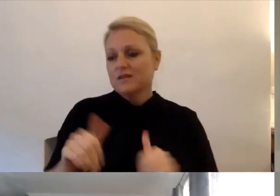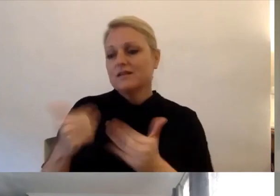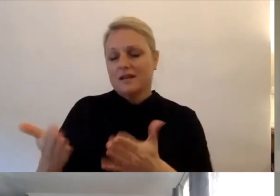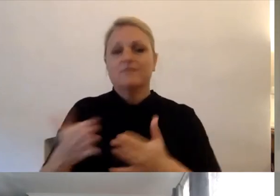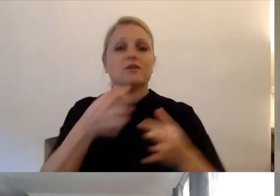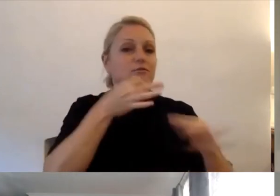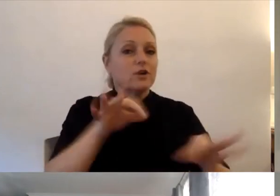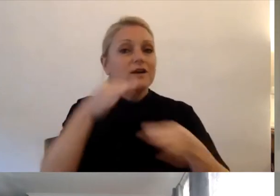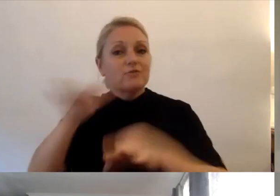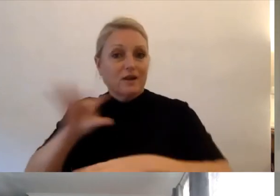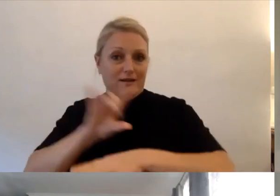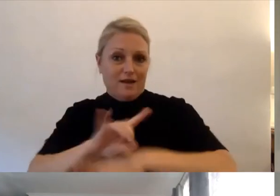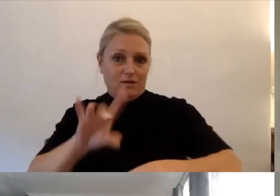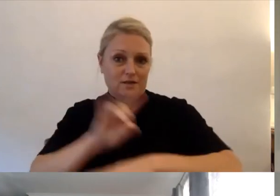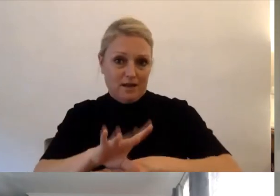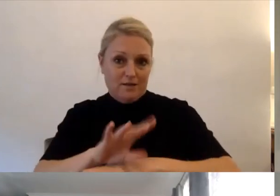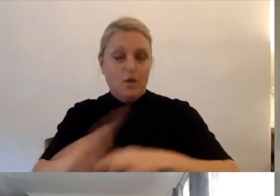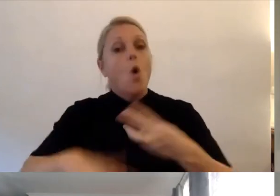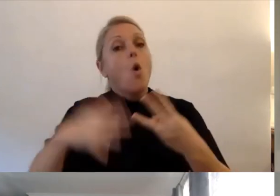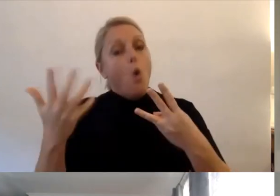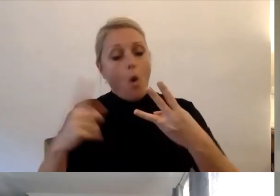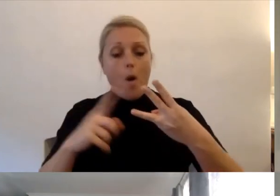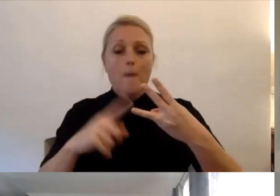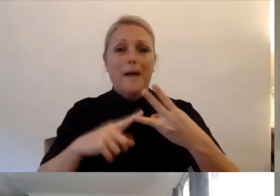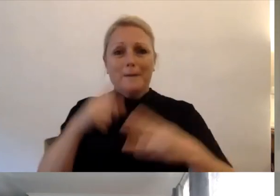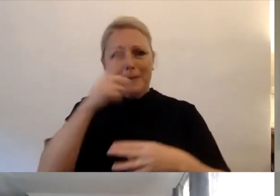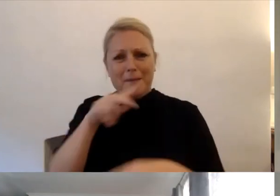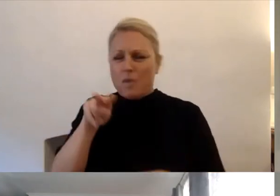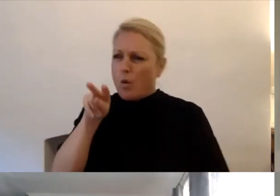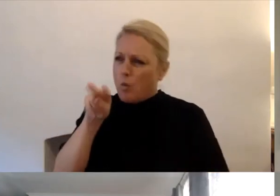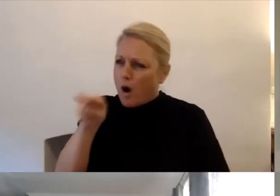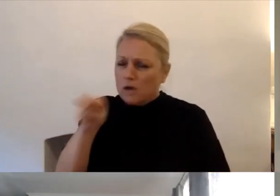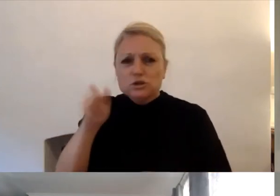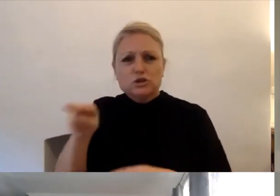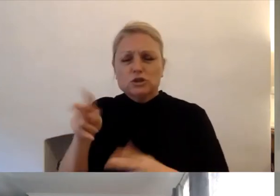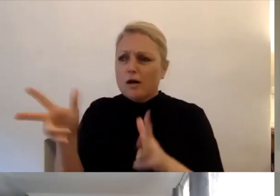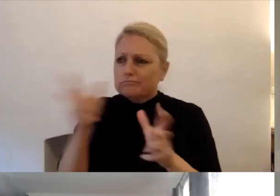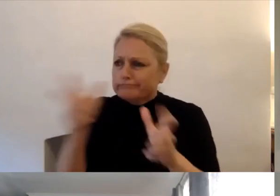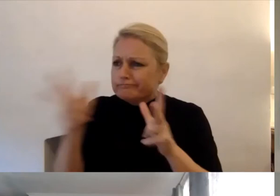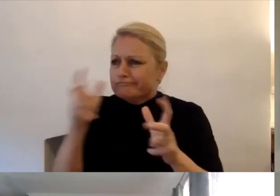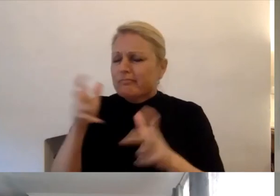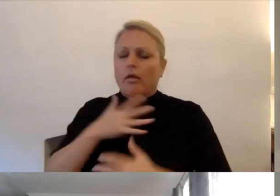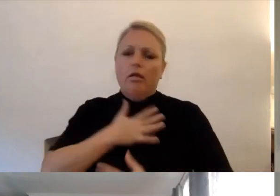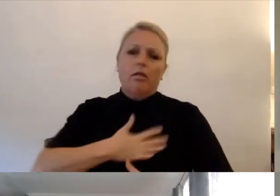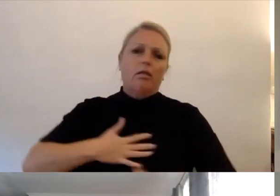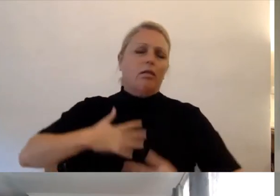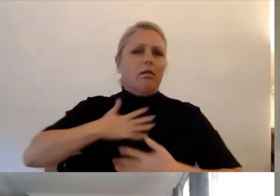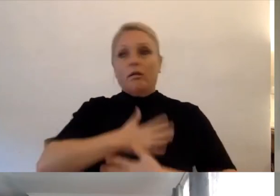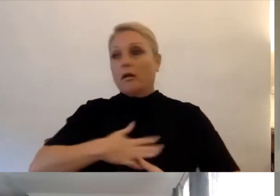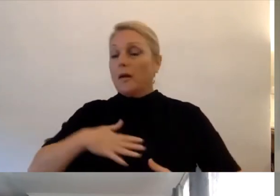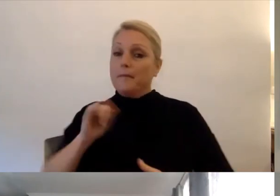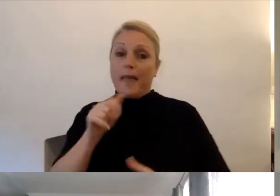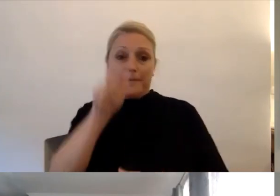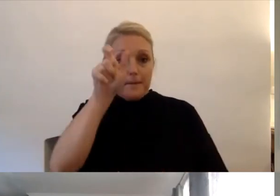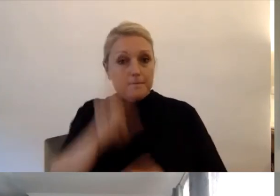by the Disability Royal Commission as well. So this can be a person with disability. It can be one of their family